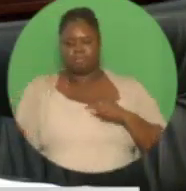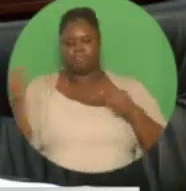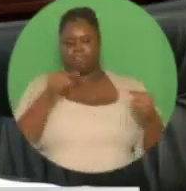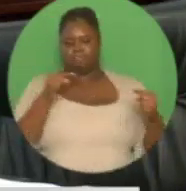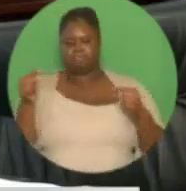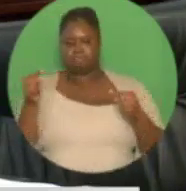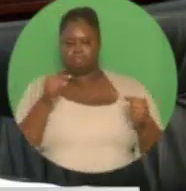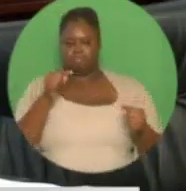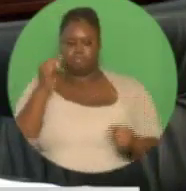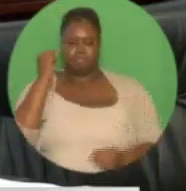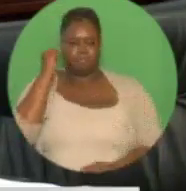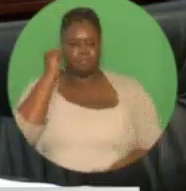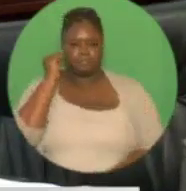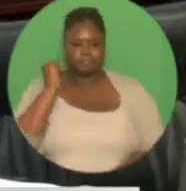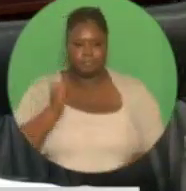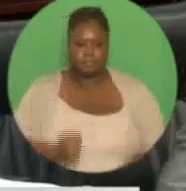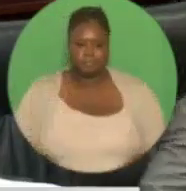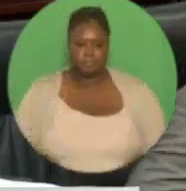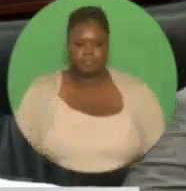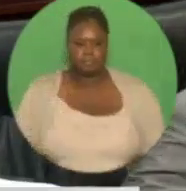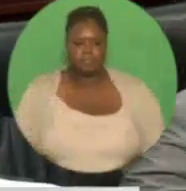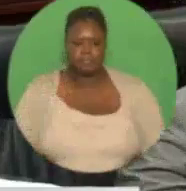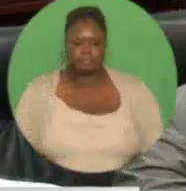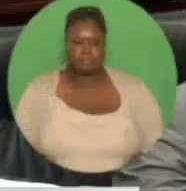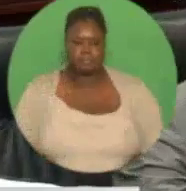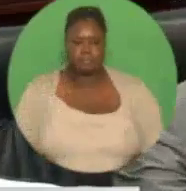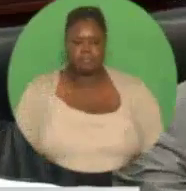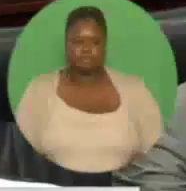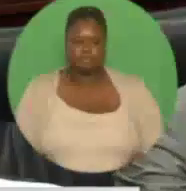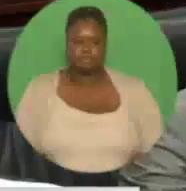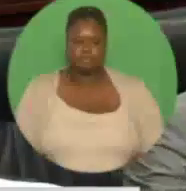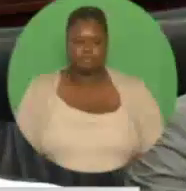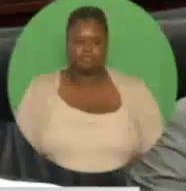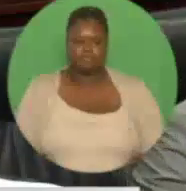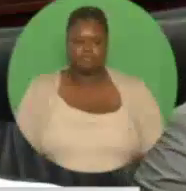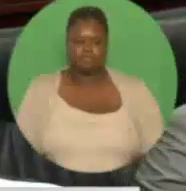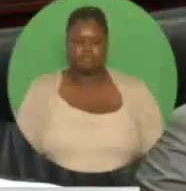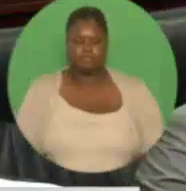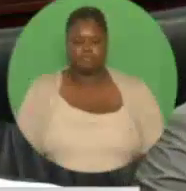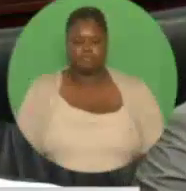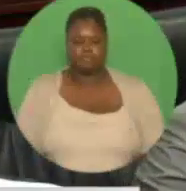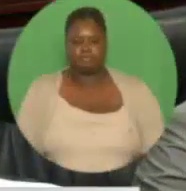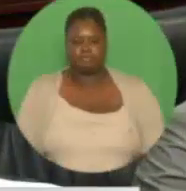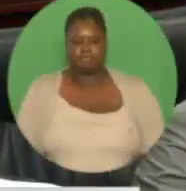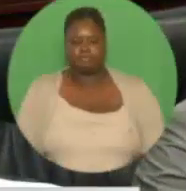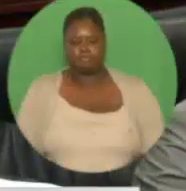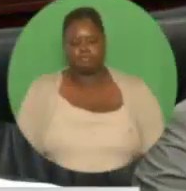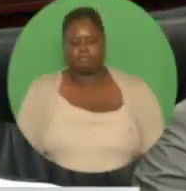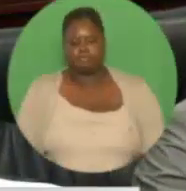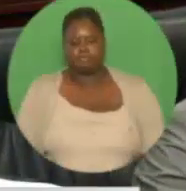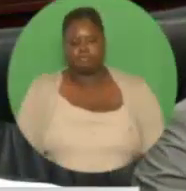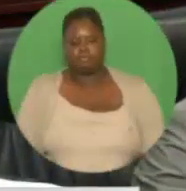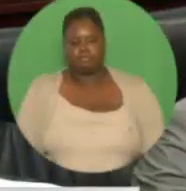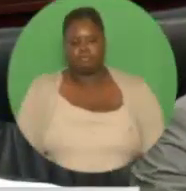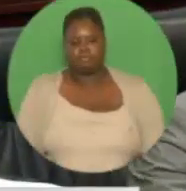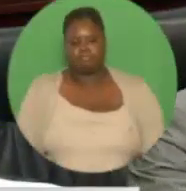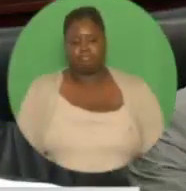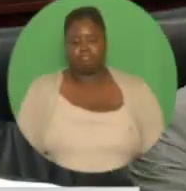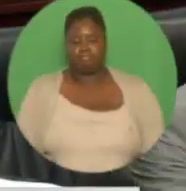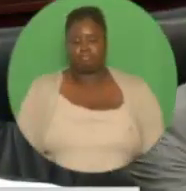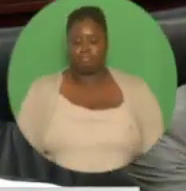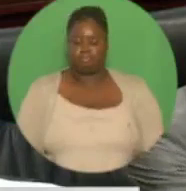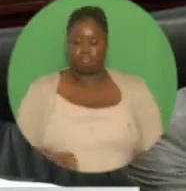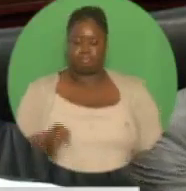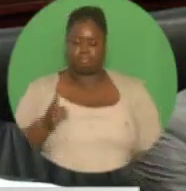who import chicken from North America, which can be as much as three years old. Madam Speaker, we are building on our competitive